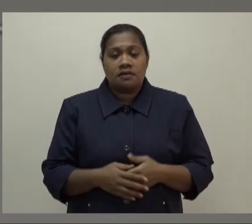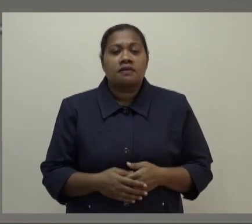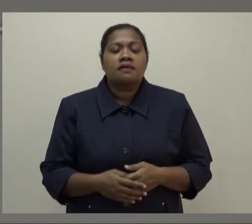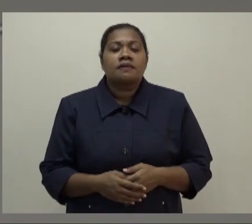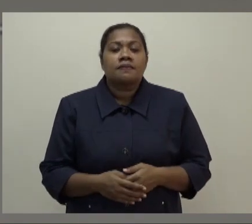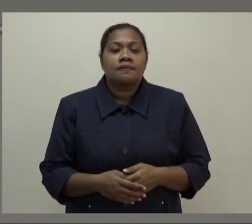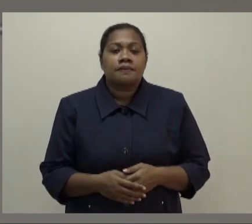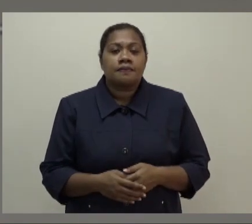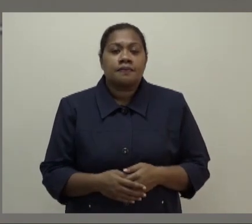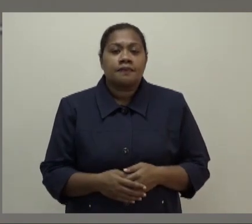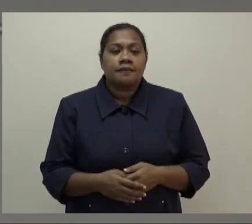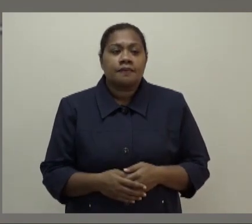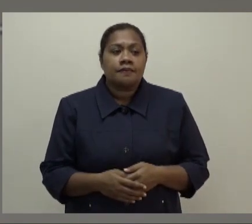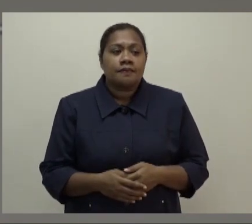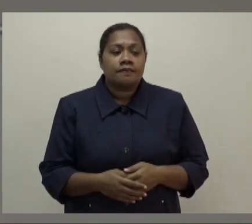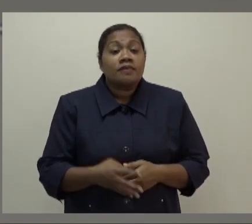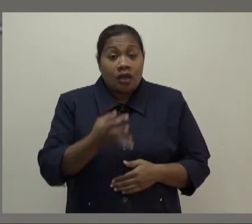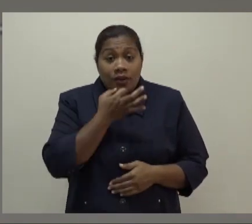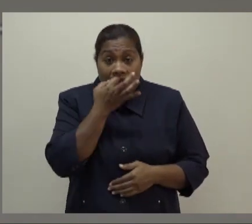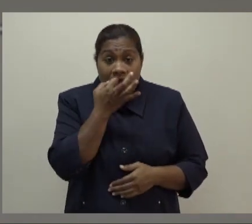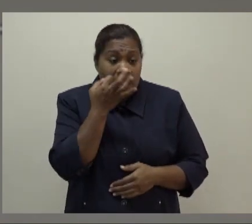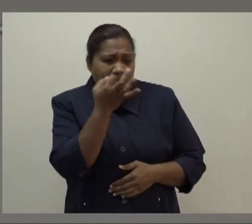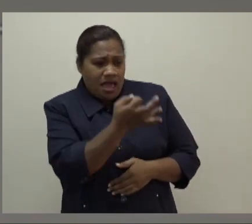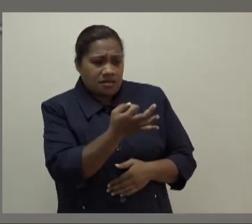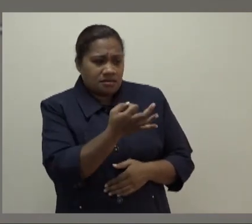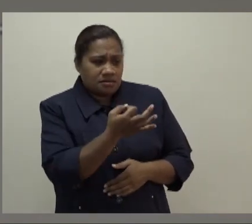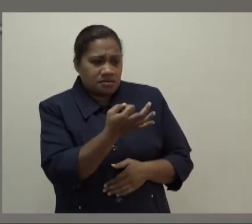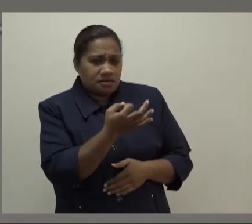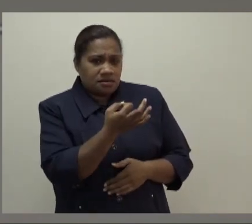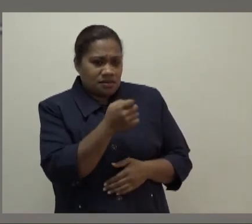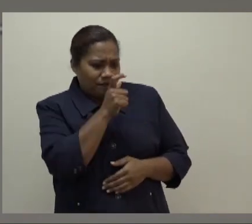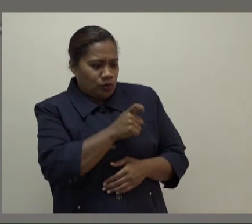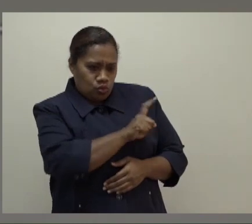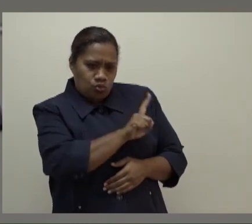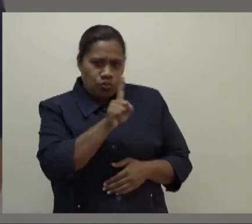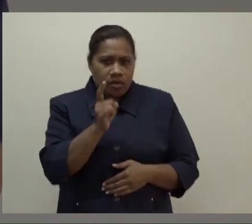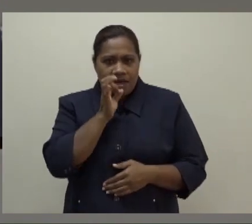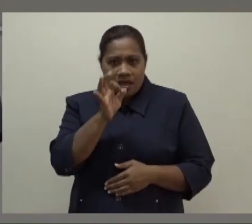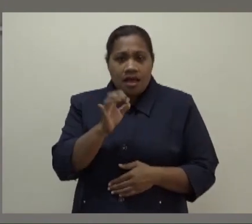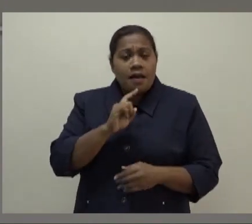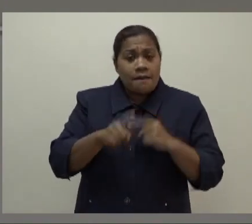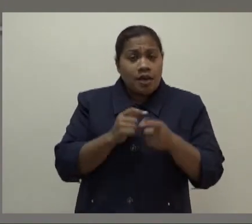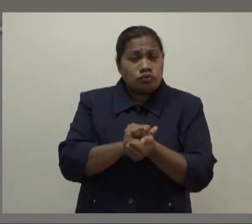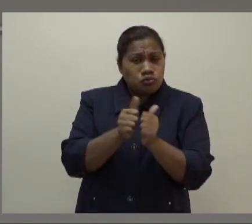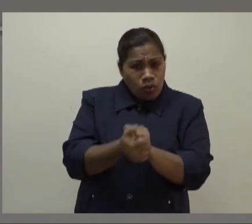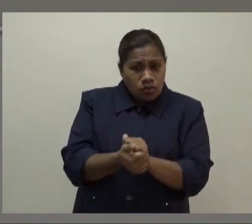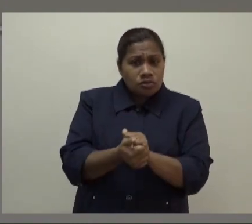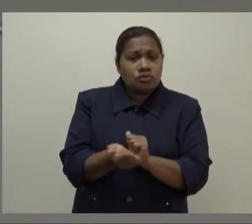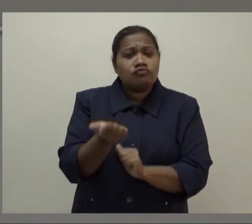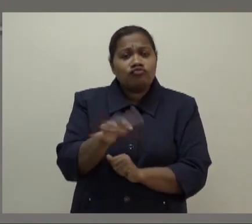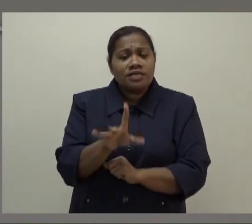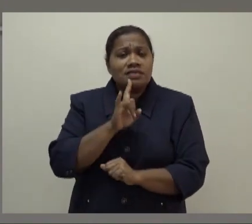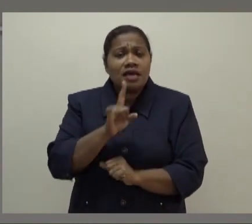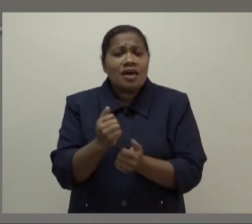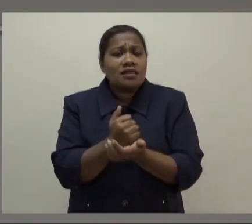relevant person to answer the question for you. I think about sports has been said by the Honorable Acting